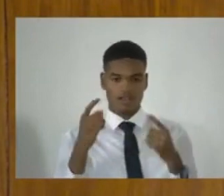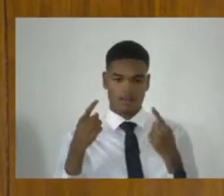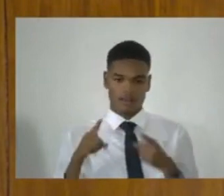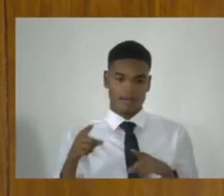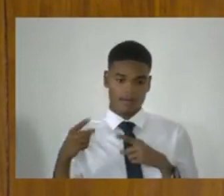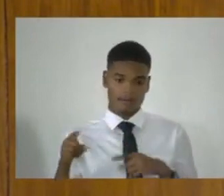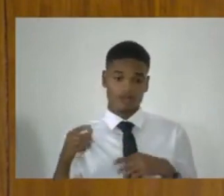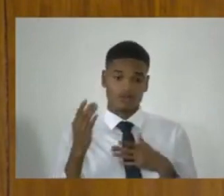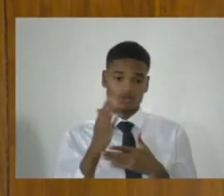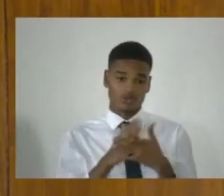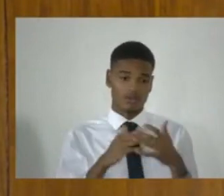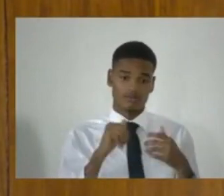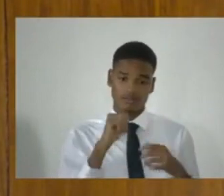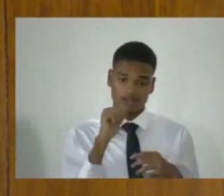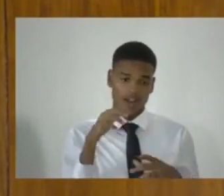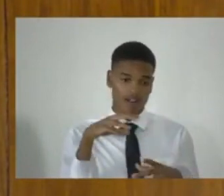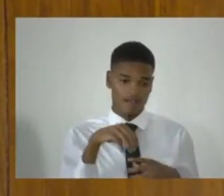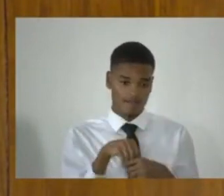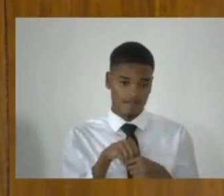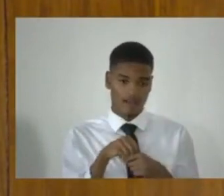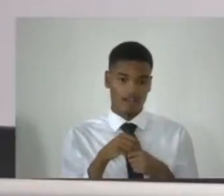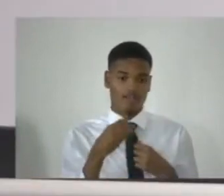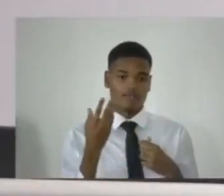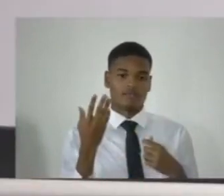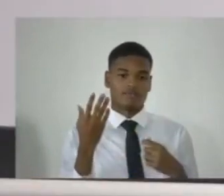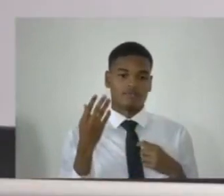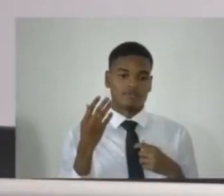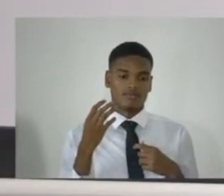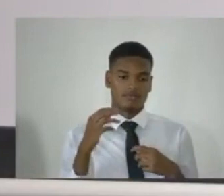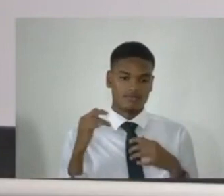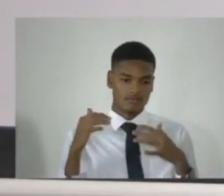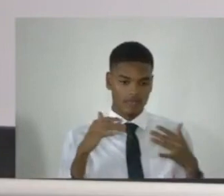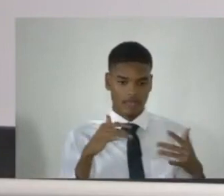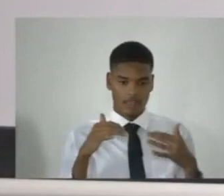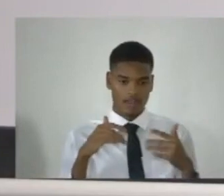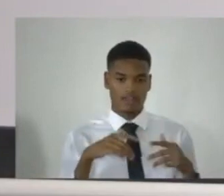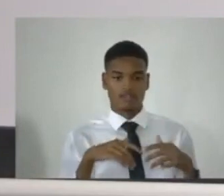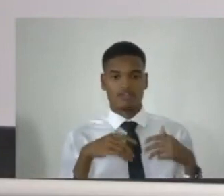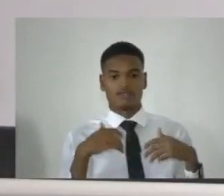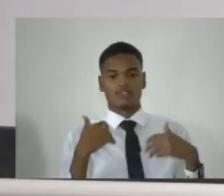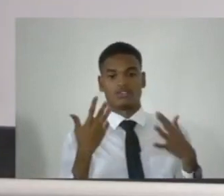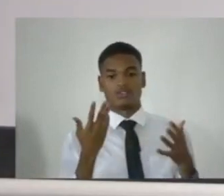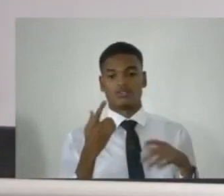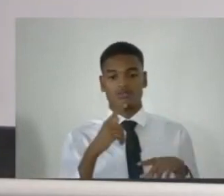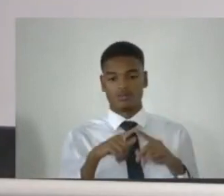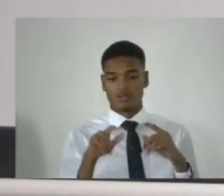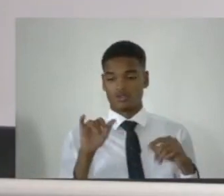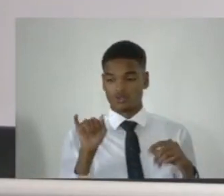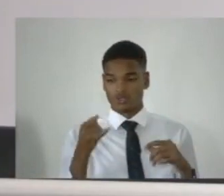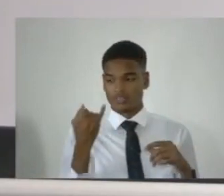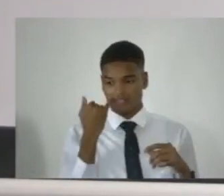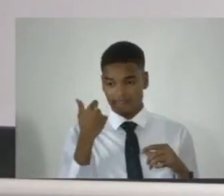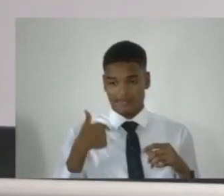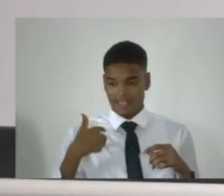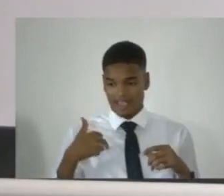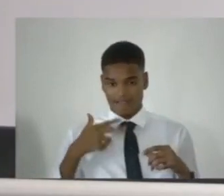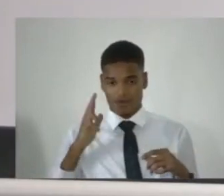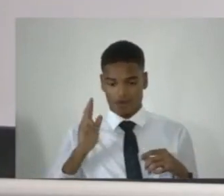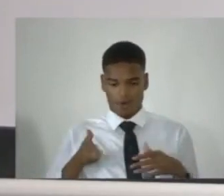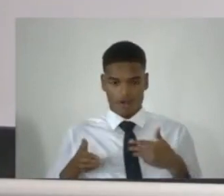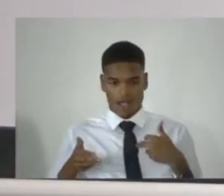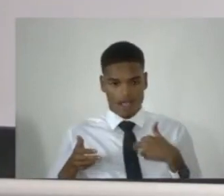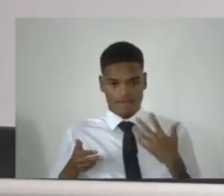involving any perpetration of an act of violence, because mere possession in and of itself, or possession